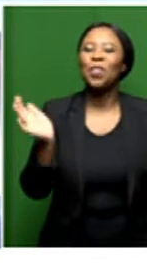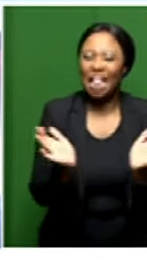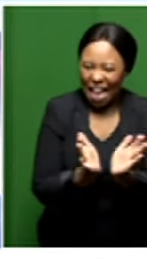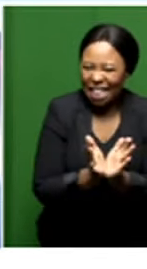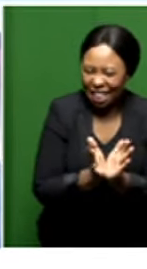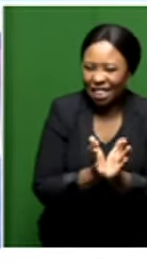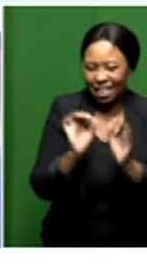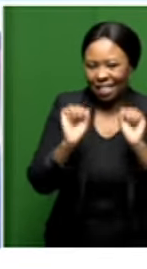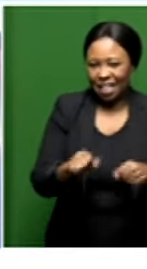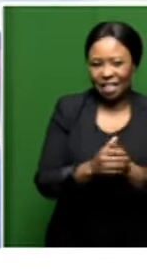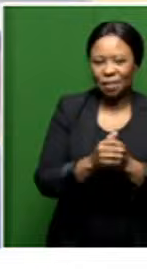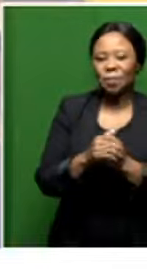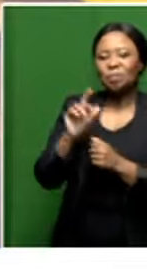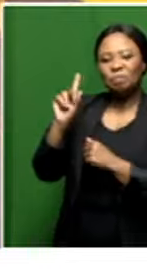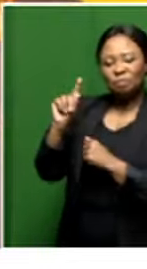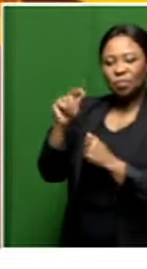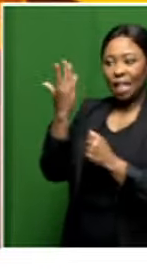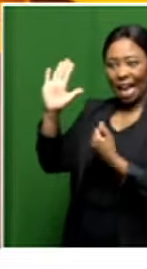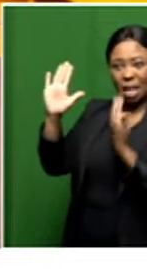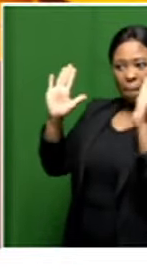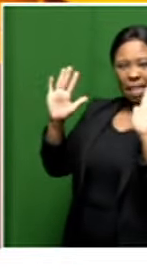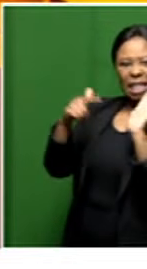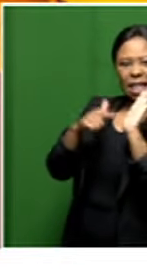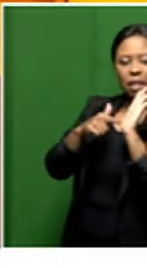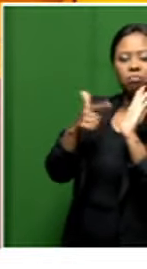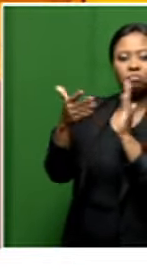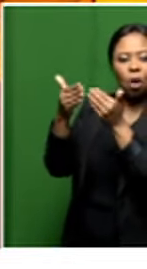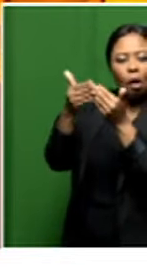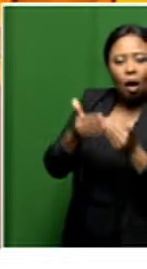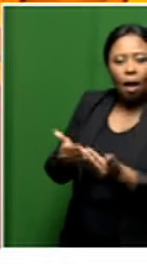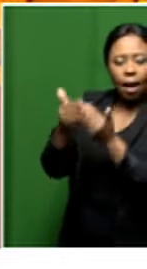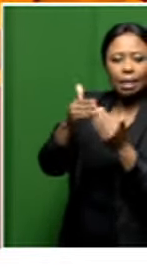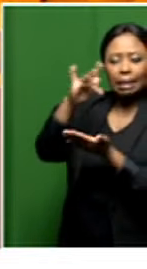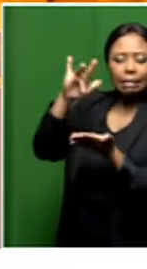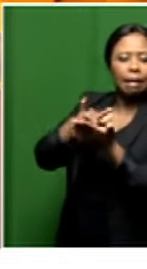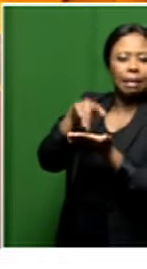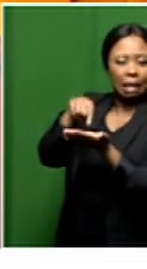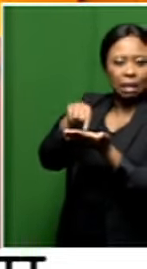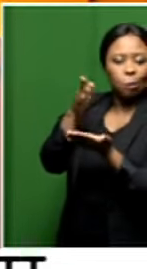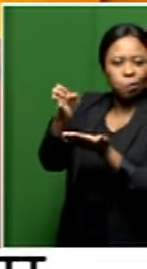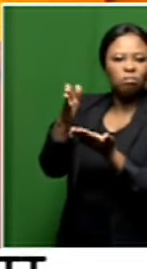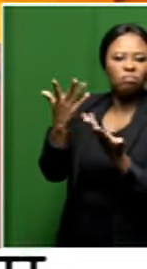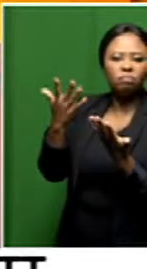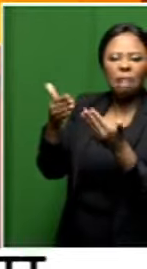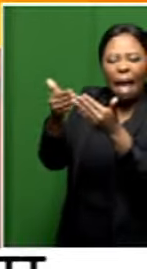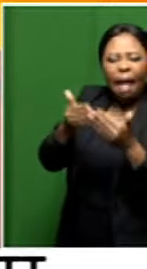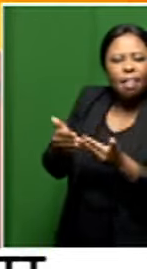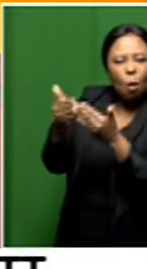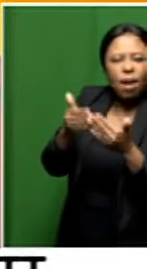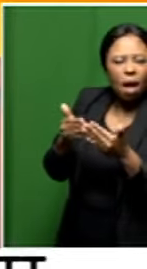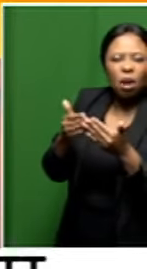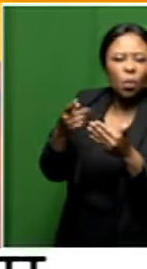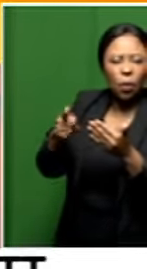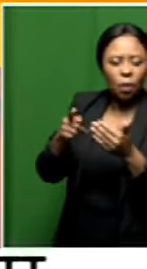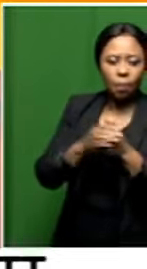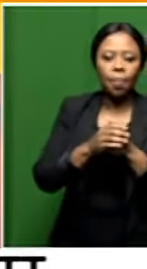Yes, exhibition Handler with Care is also up at the center. Talk to us about that. Handler with Care is a an